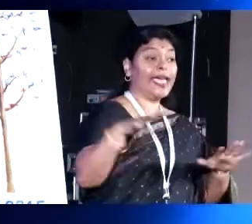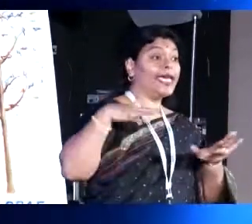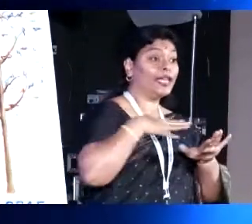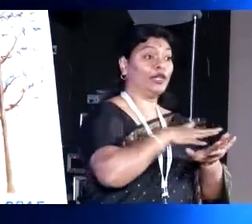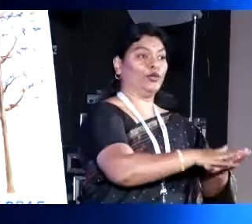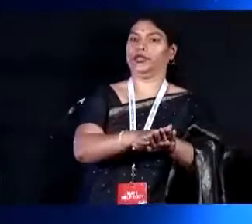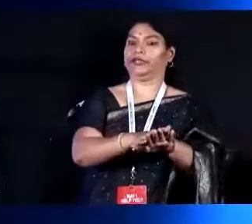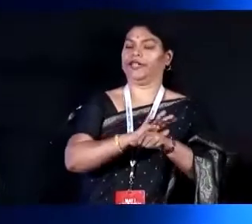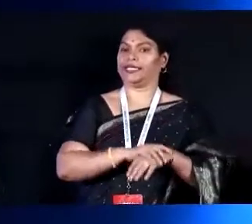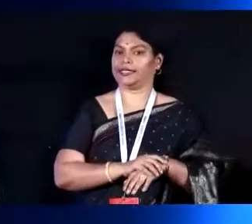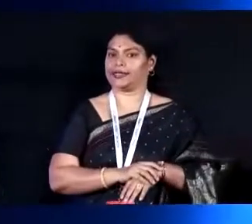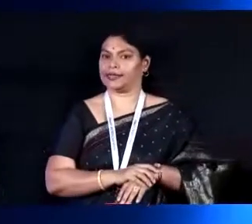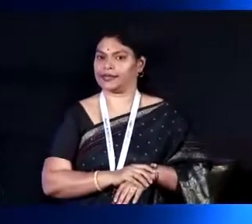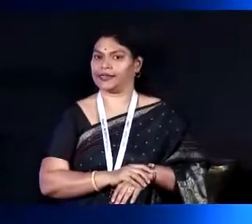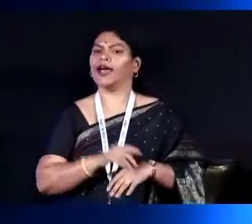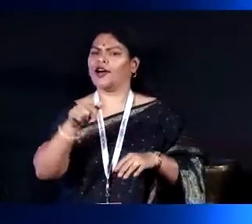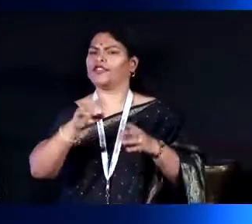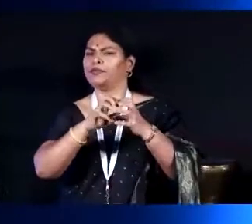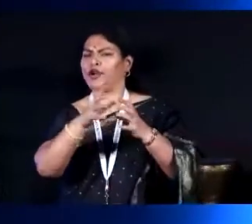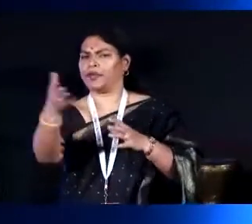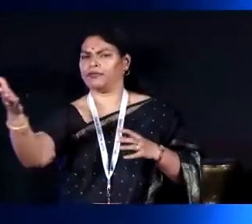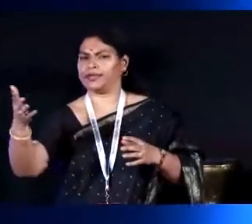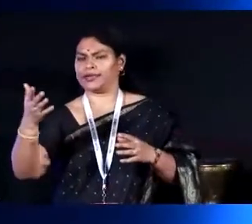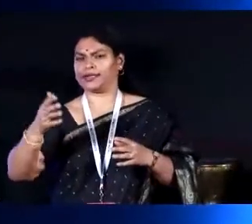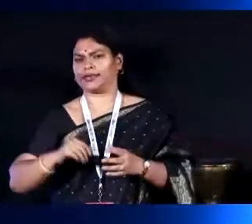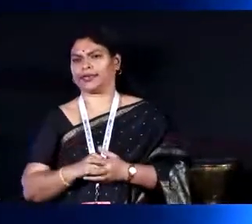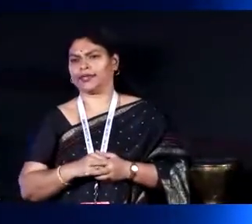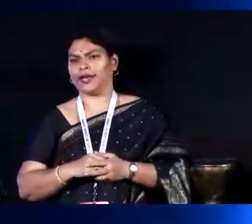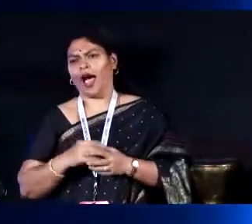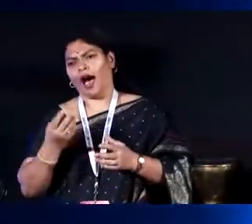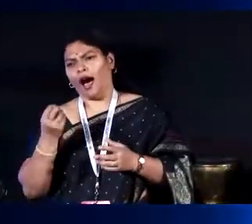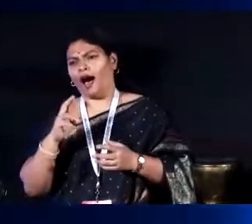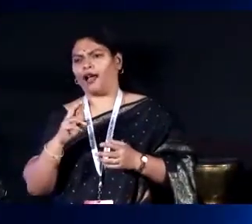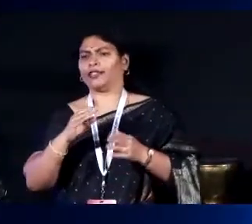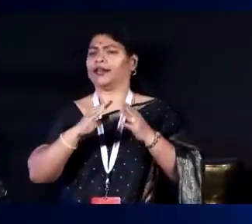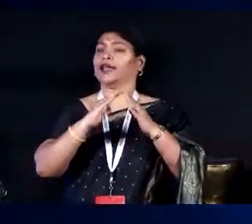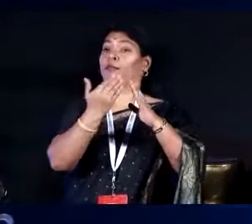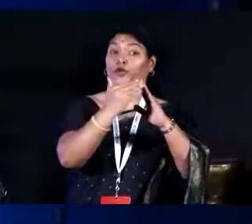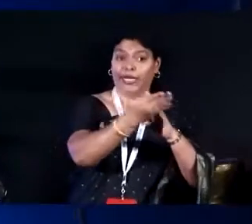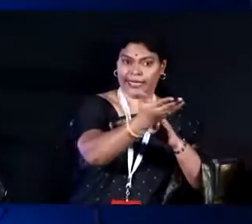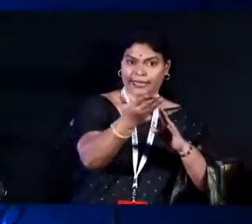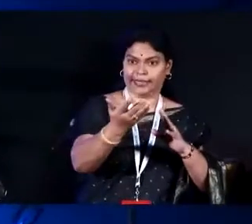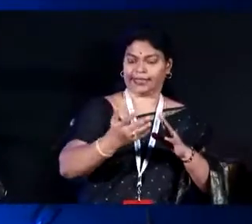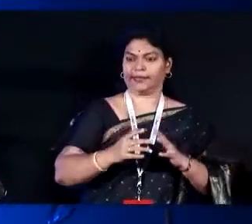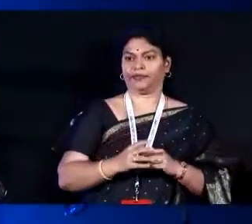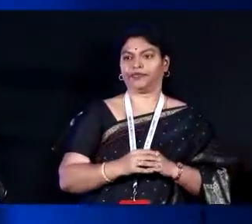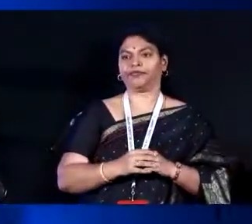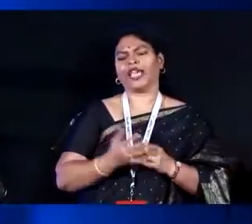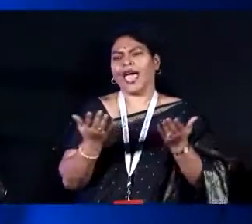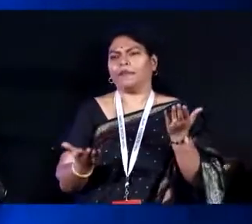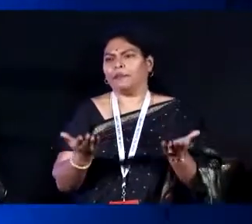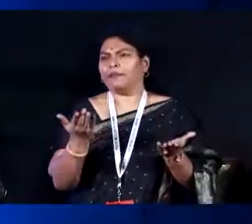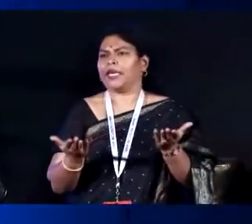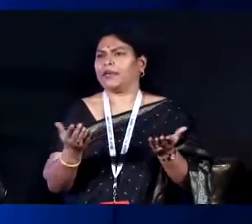inclusiveness of issues of the communities and maybe